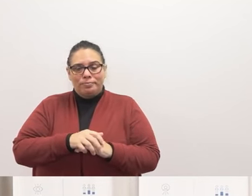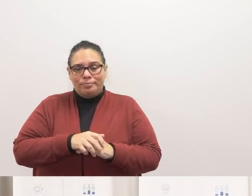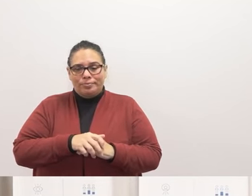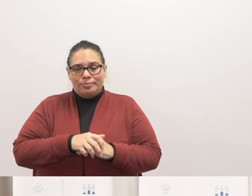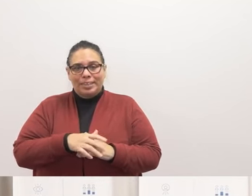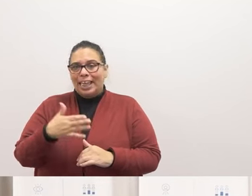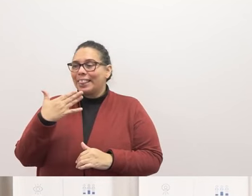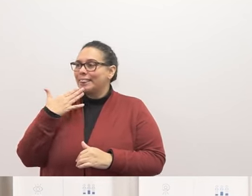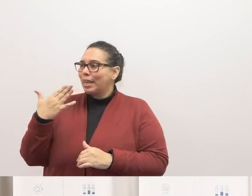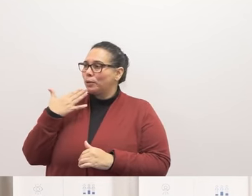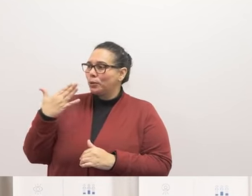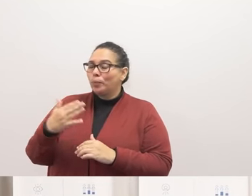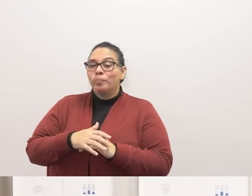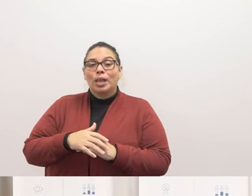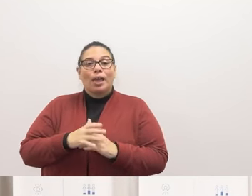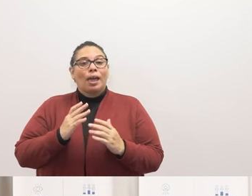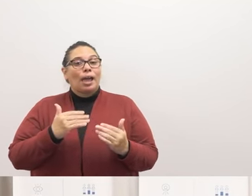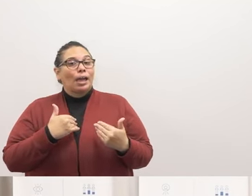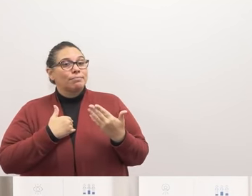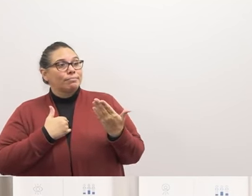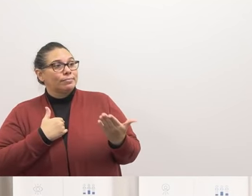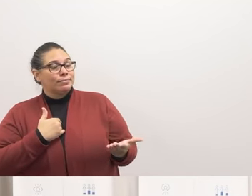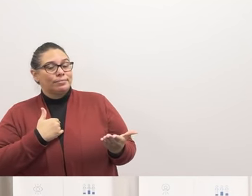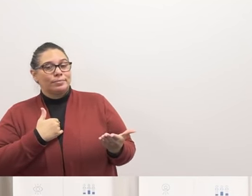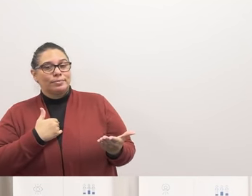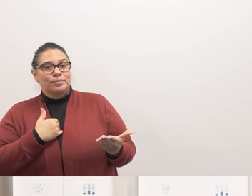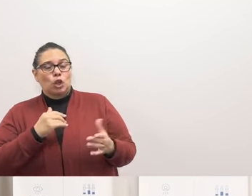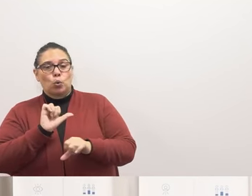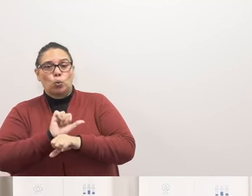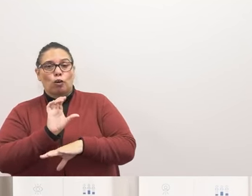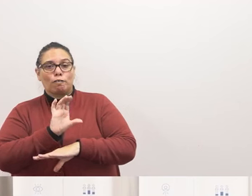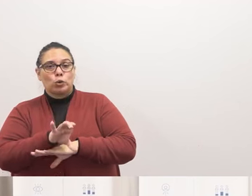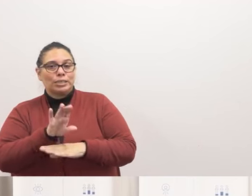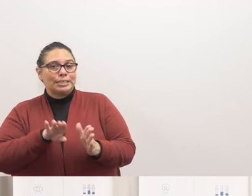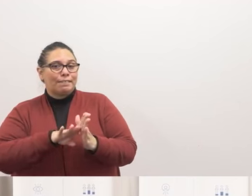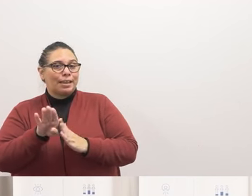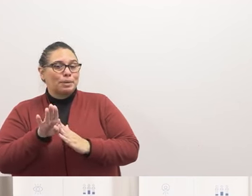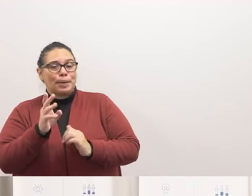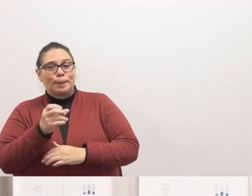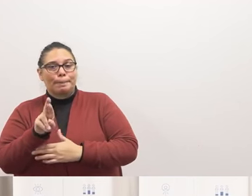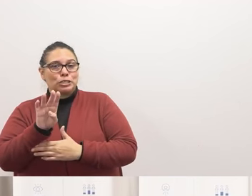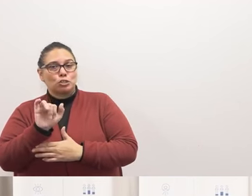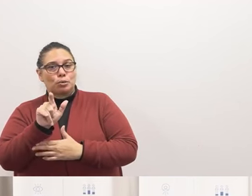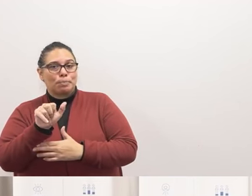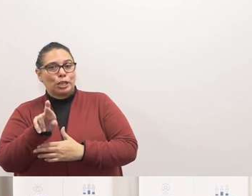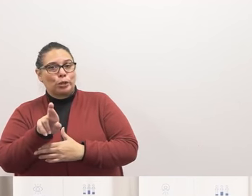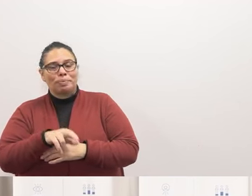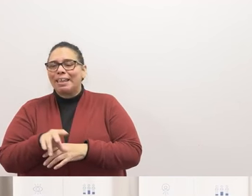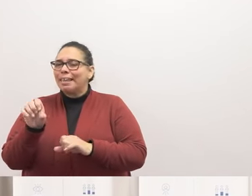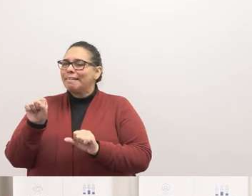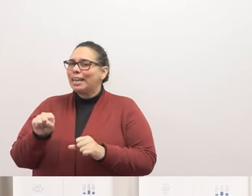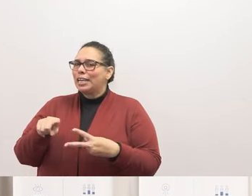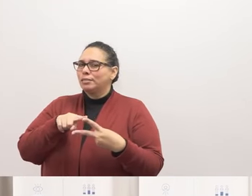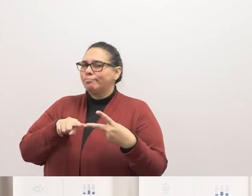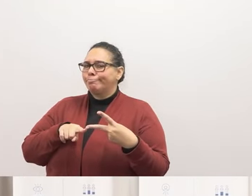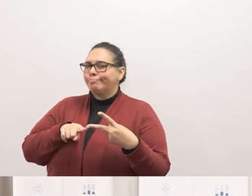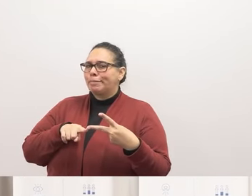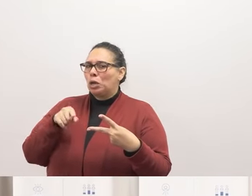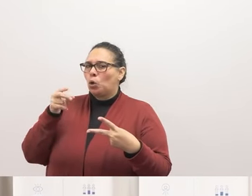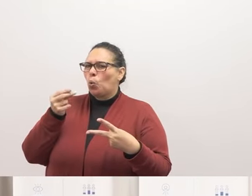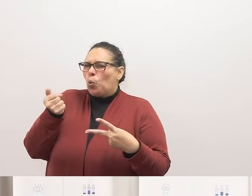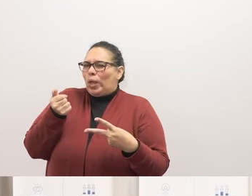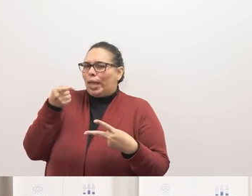Thank you. Next, we have workforce development. Mr. Miller. Yes, I just have two quick points as well.